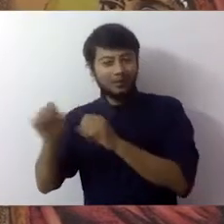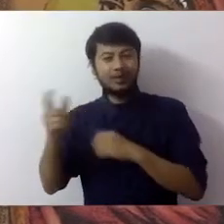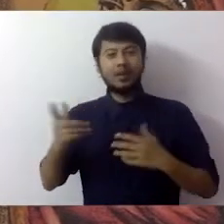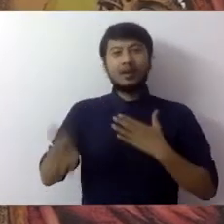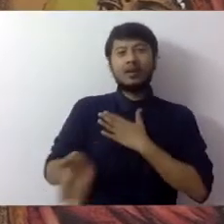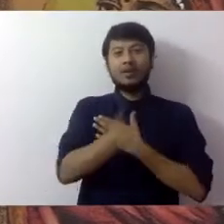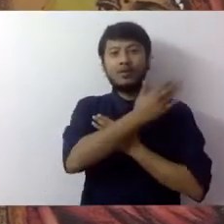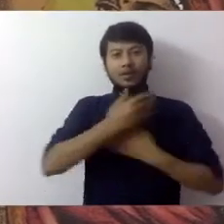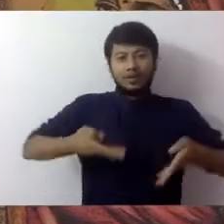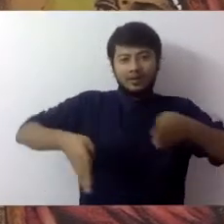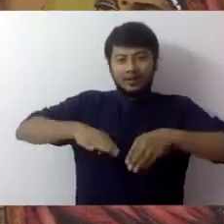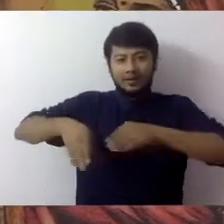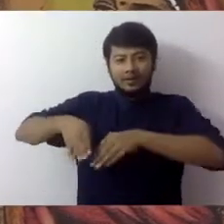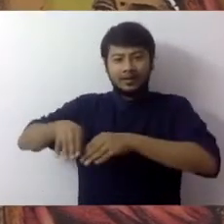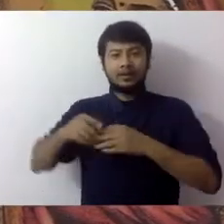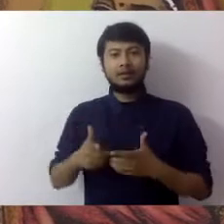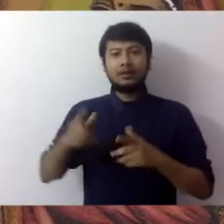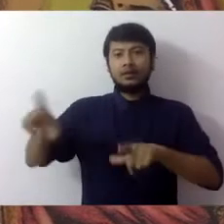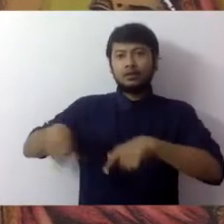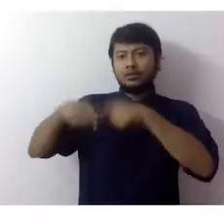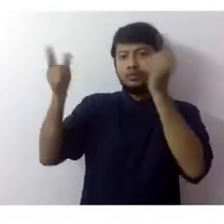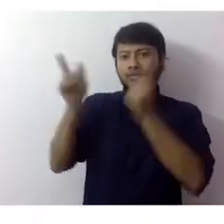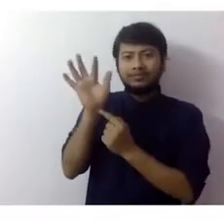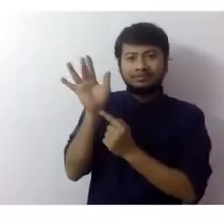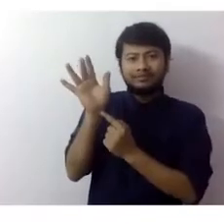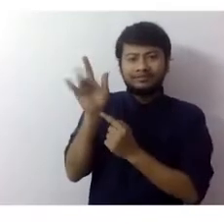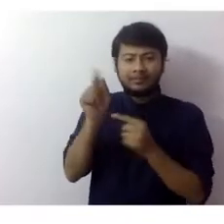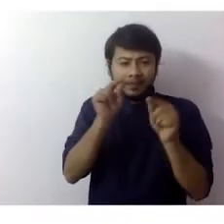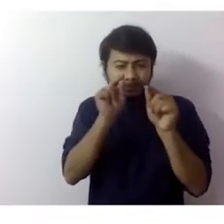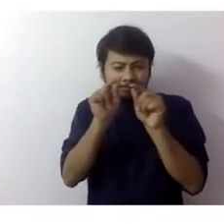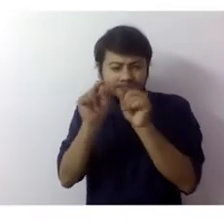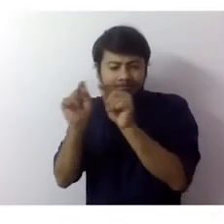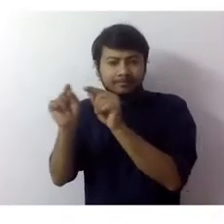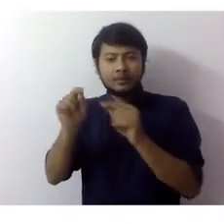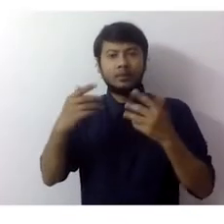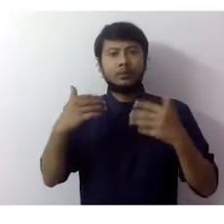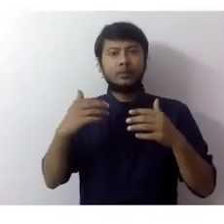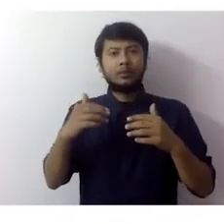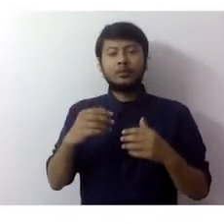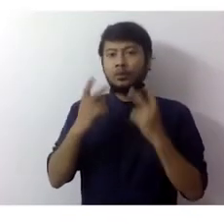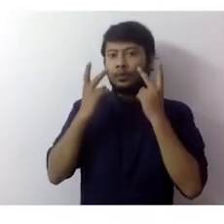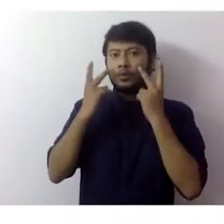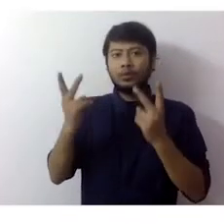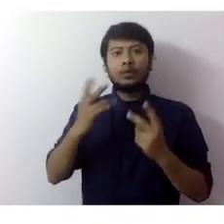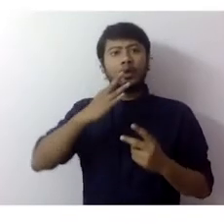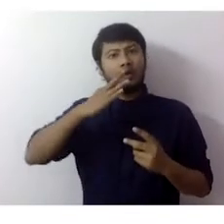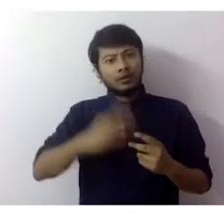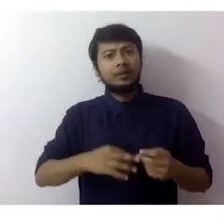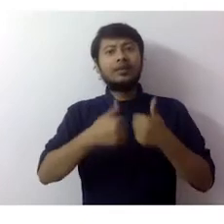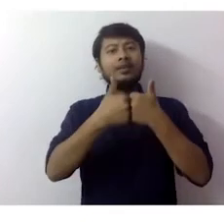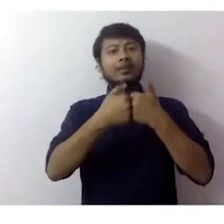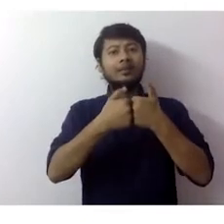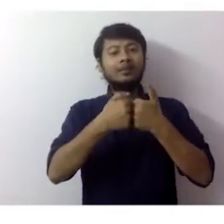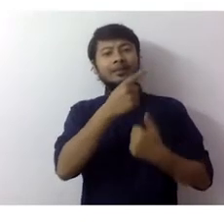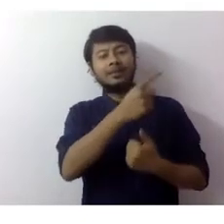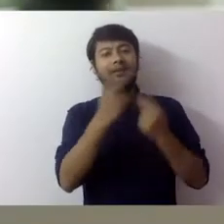and the fine detail in the leaves of the tree all come together to make this print seem almost like a portrait of a real